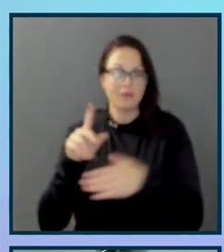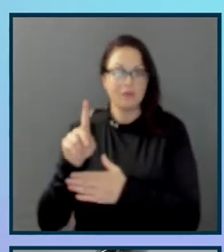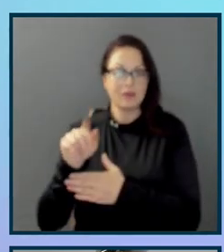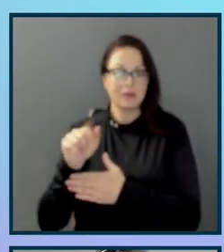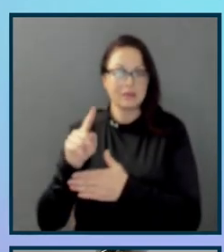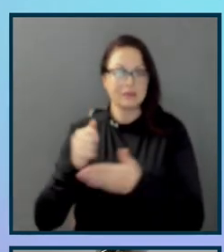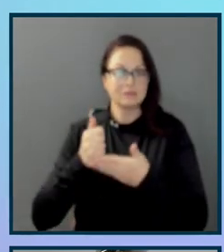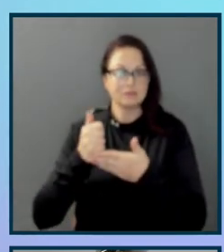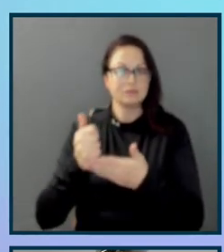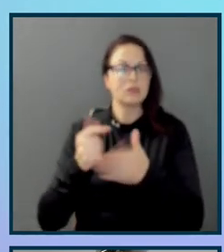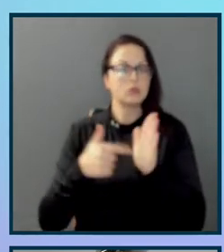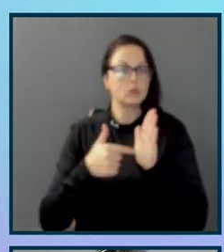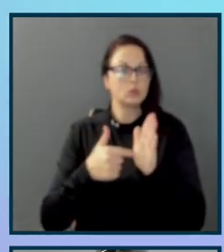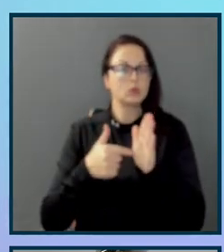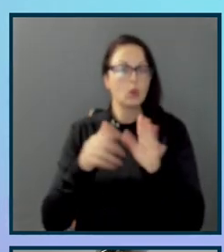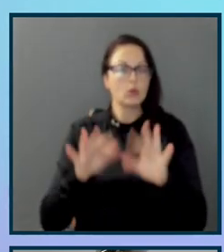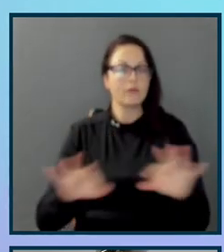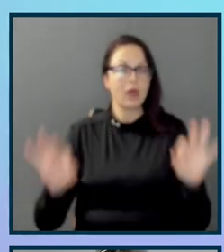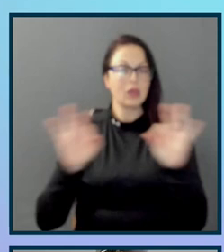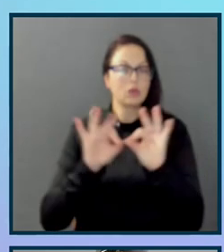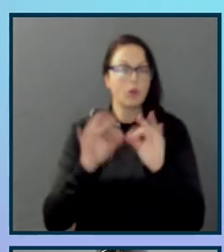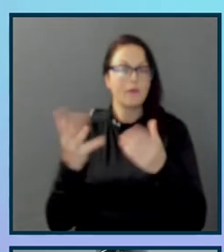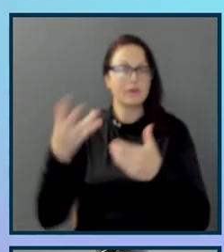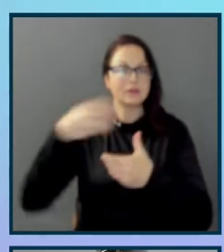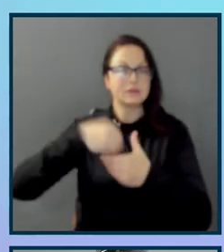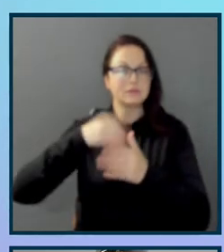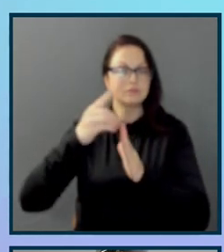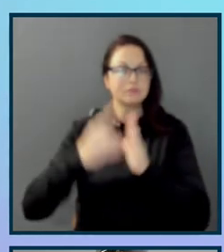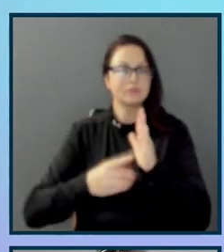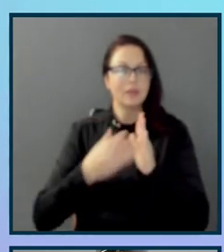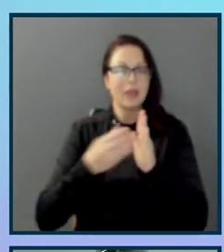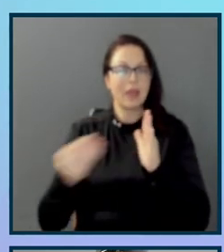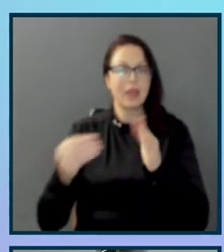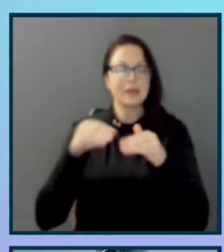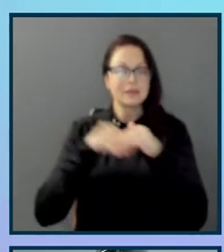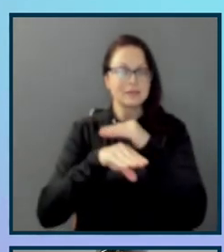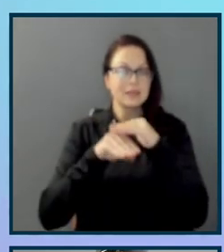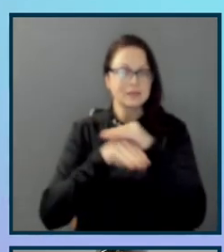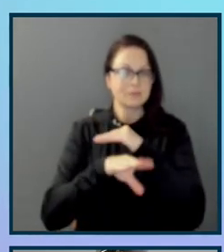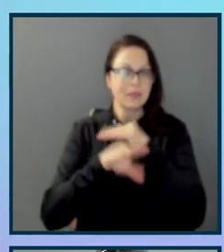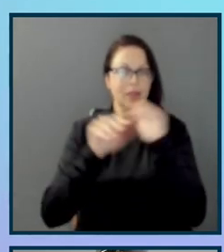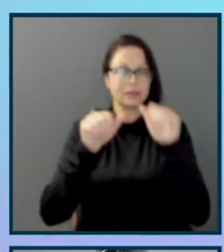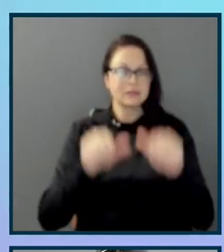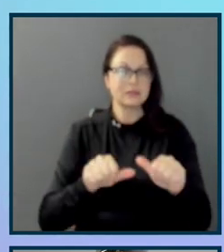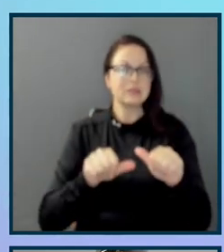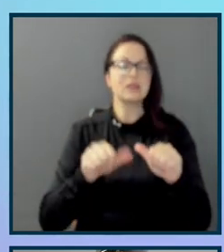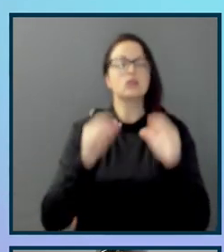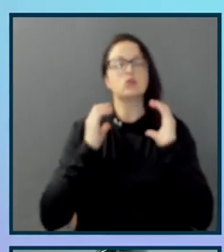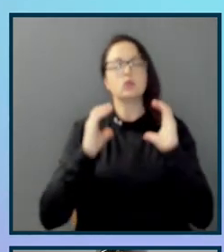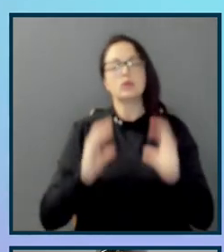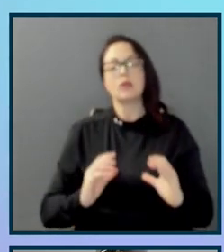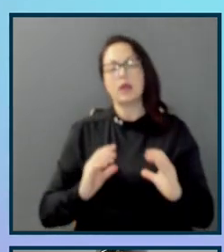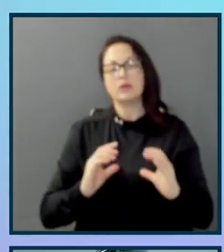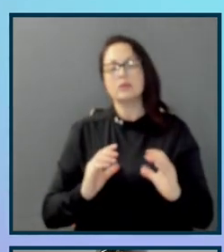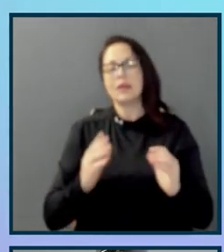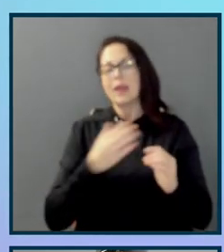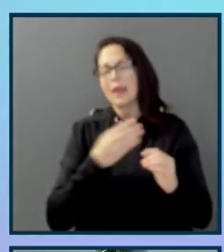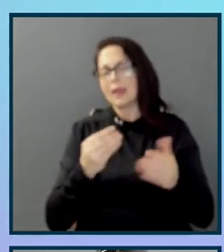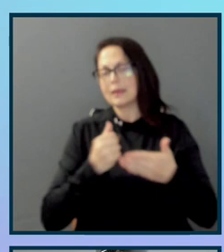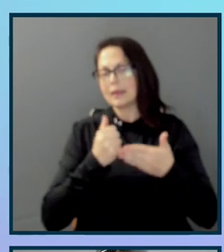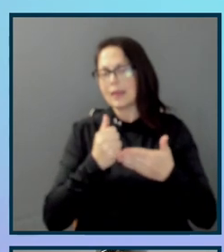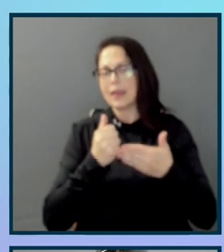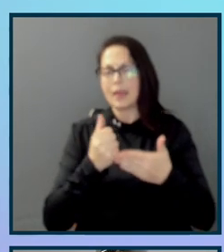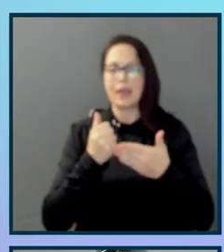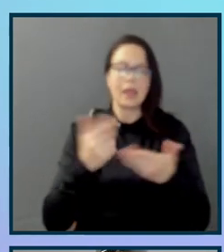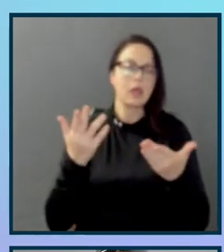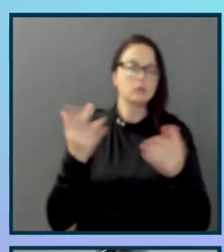demonstrate the value of inclusive design and accessibility to our clients, and hopefully helps to debunk some of those harmful assumptions about who's actually